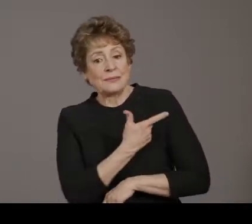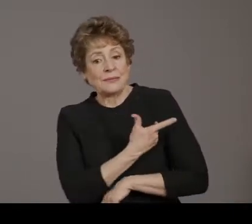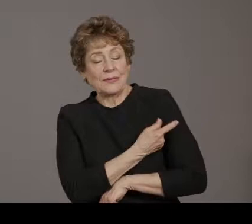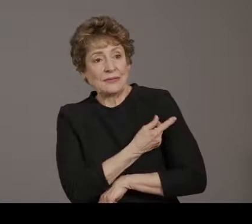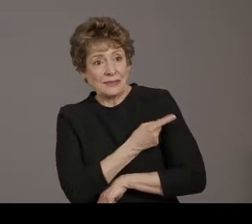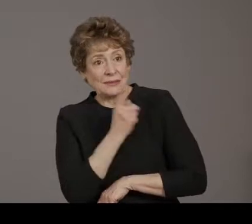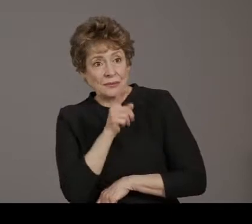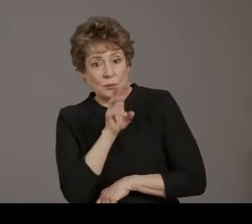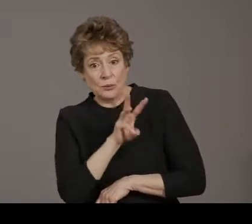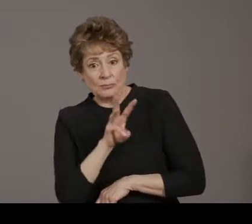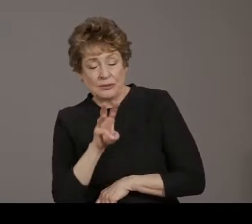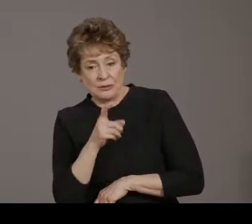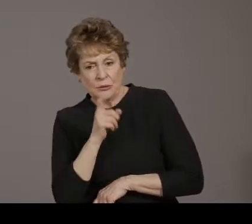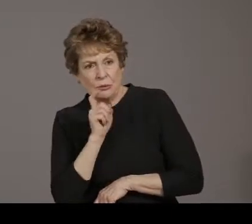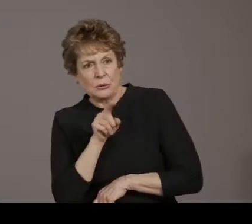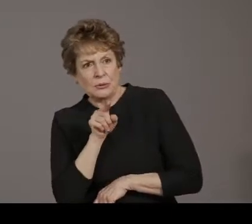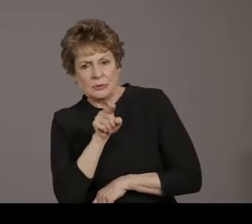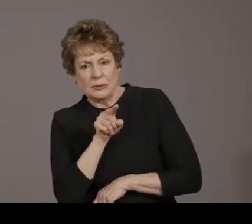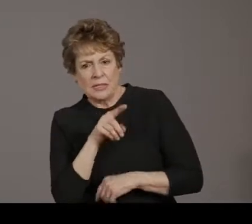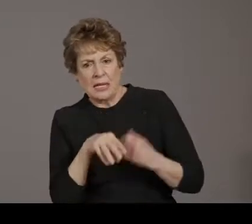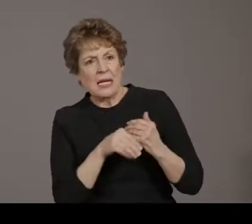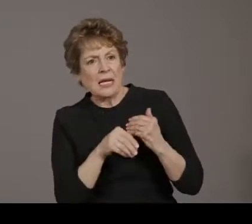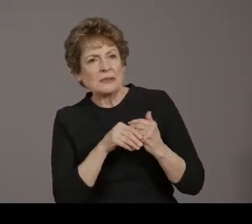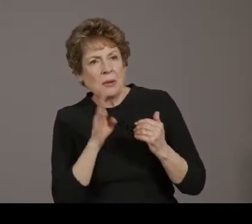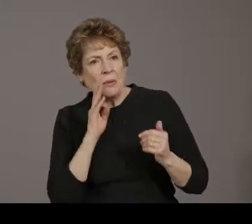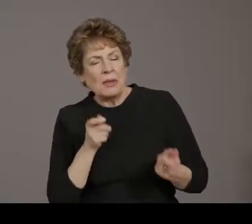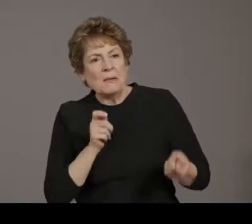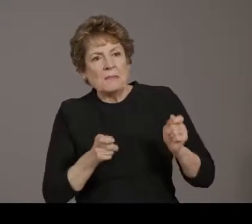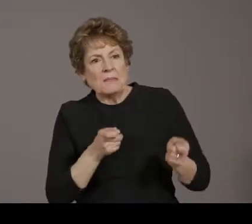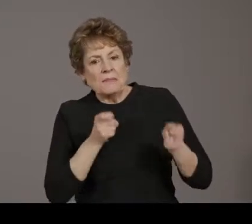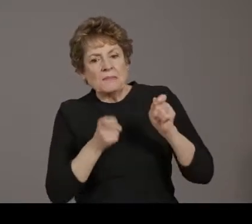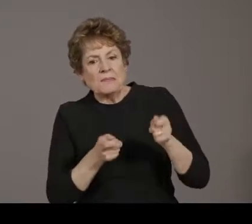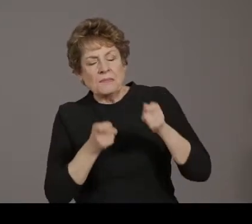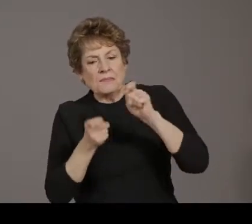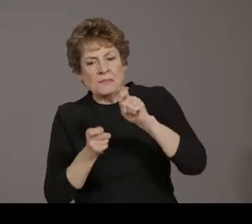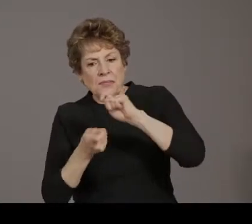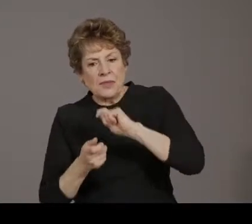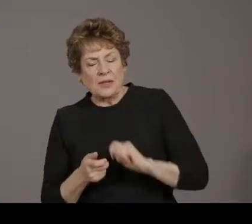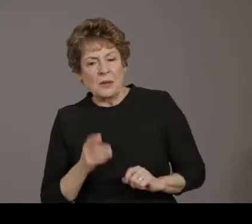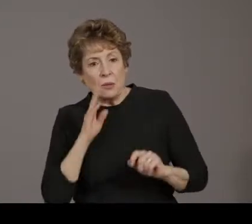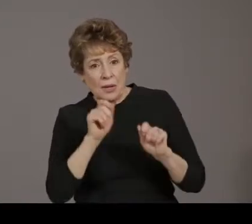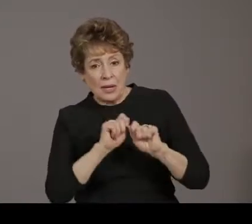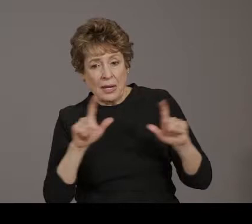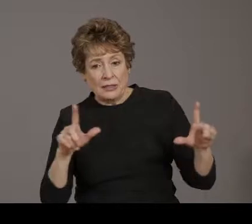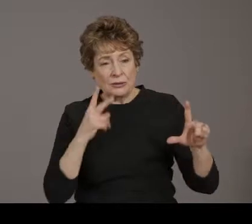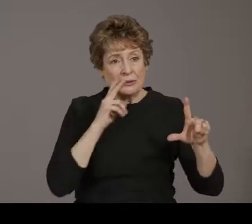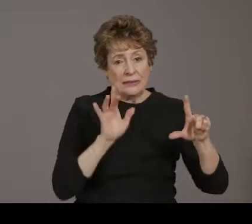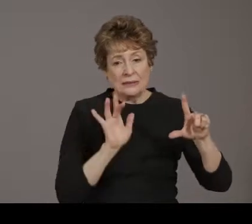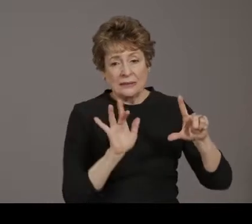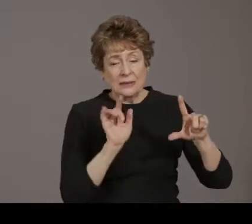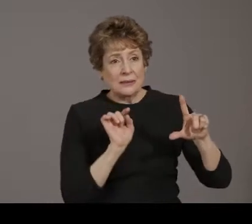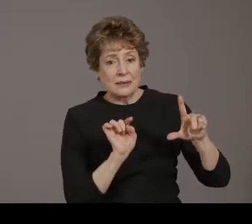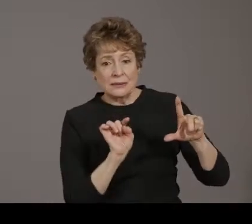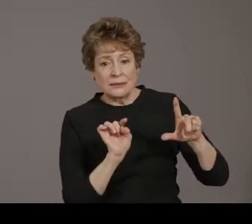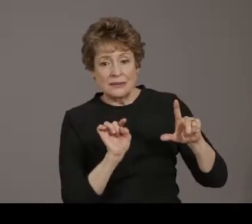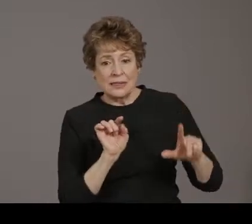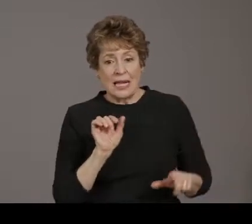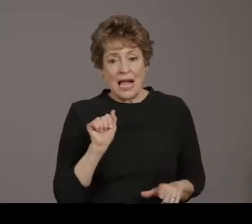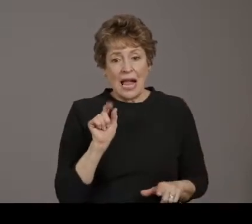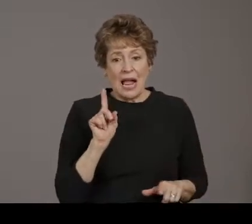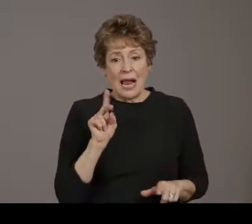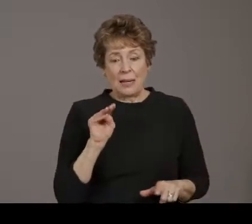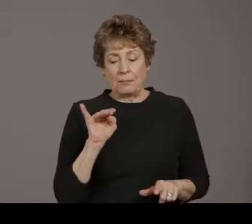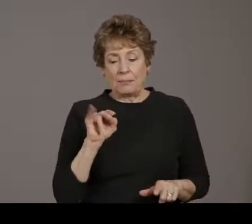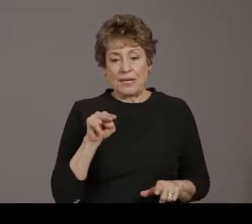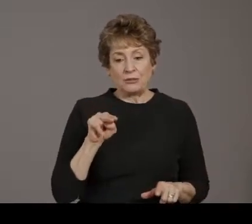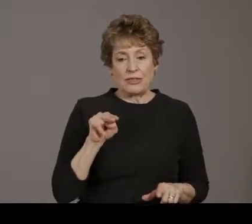So when you go to our data dashboard and click on vaccine administration, you'll find some new data in that upper